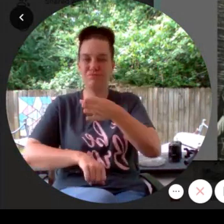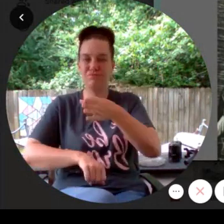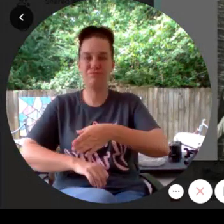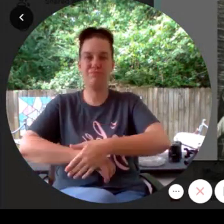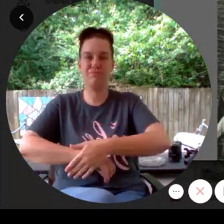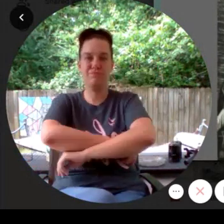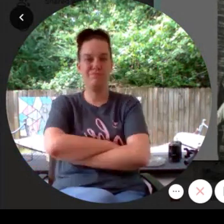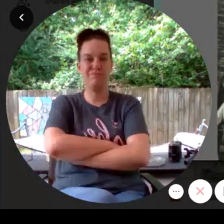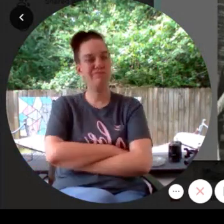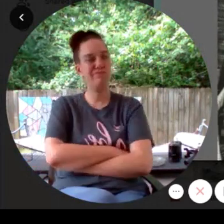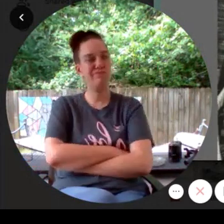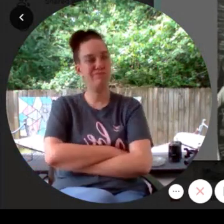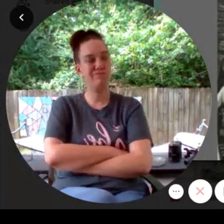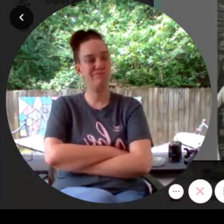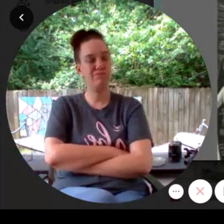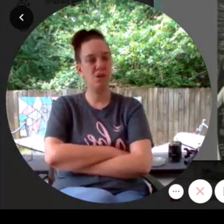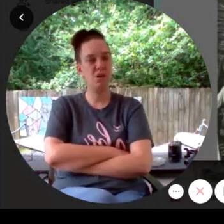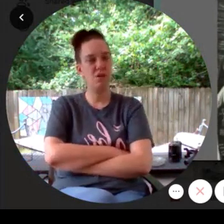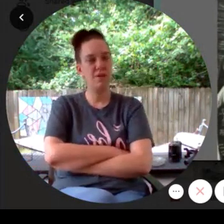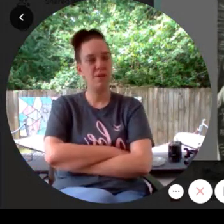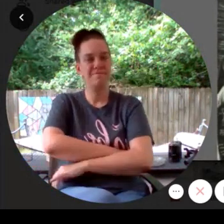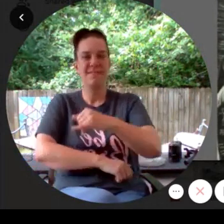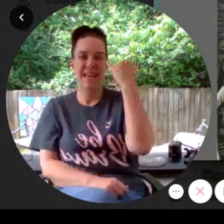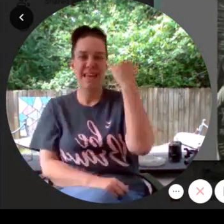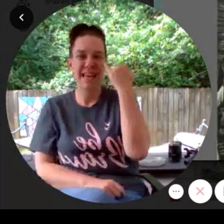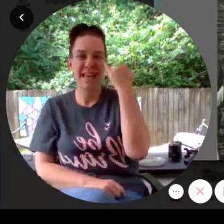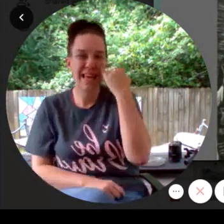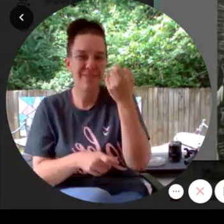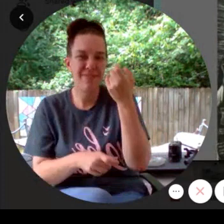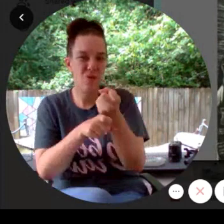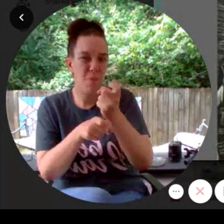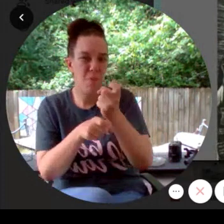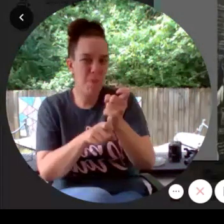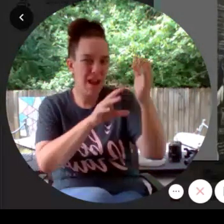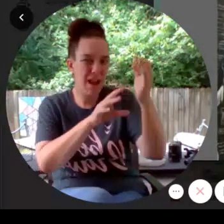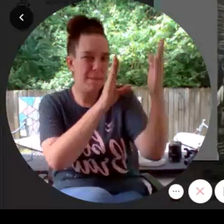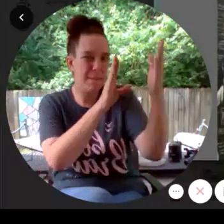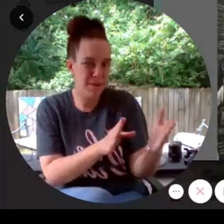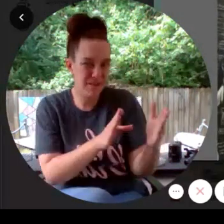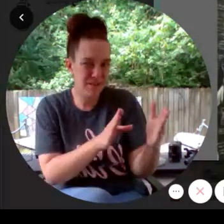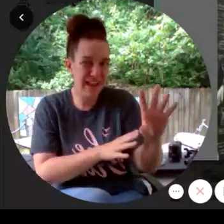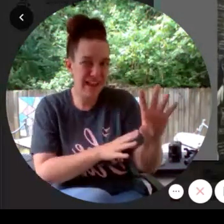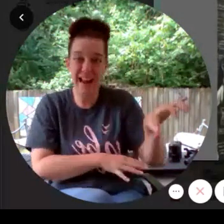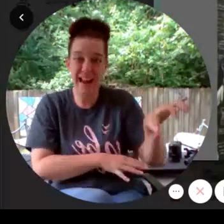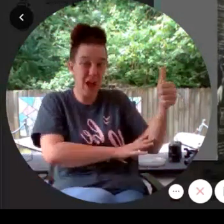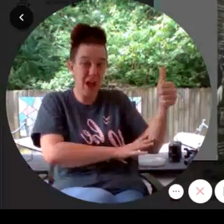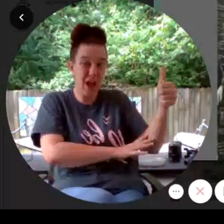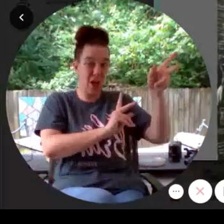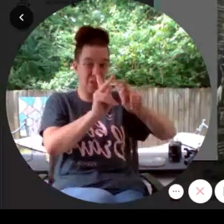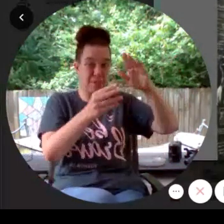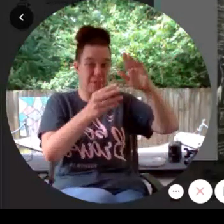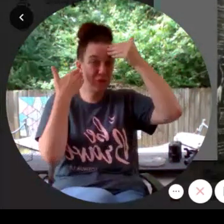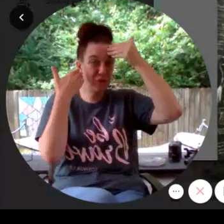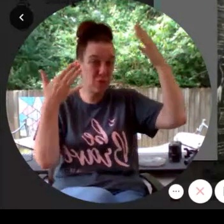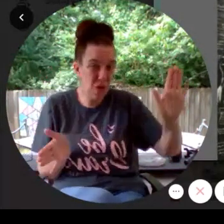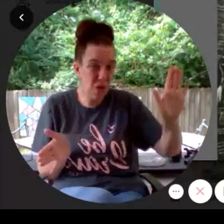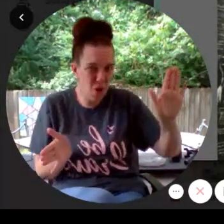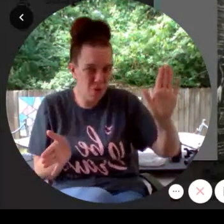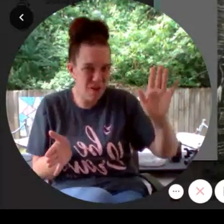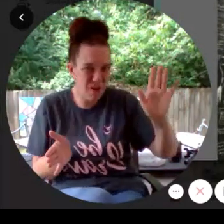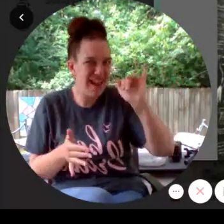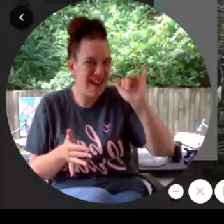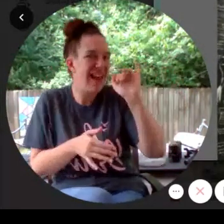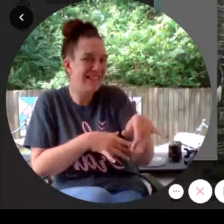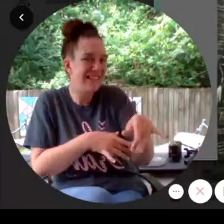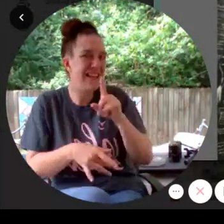If you prank someone, and nobody knows, is it even a prank, Niles